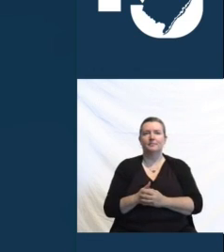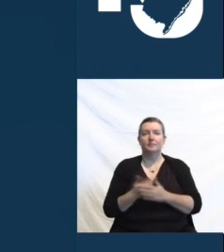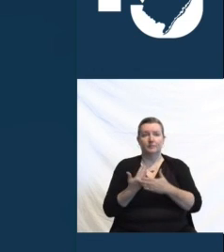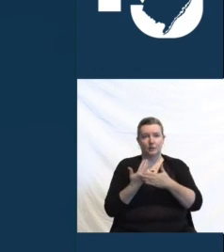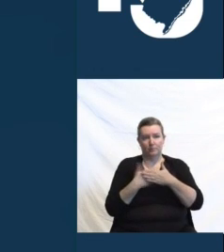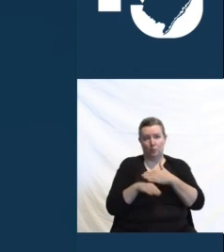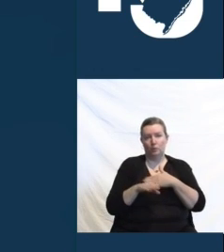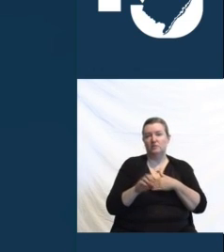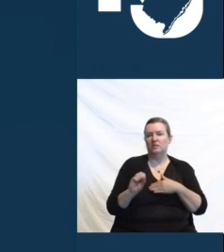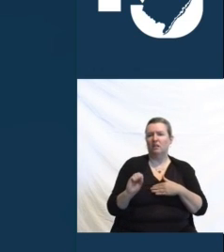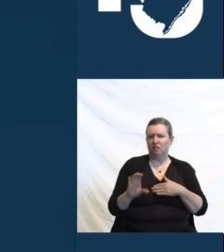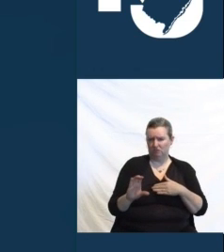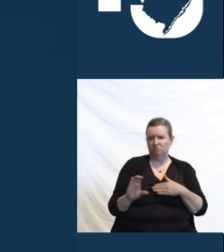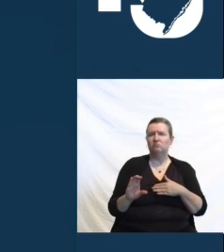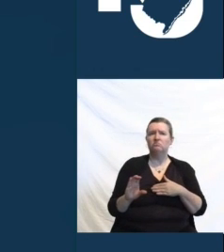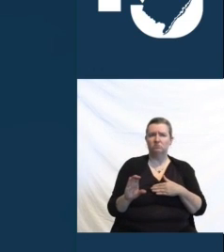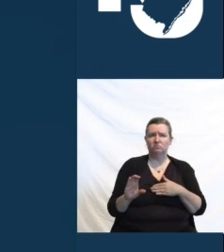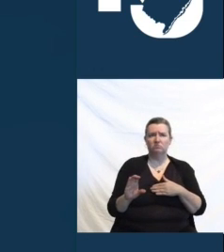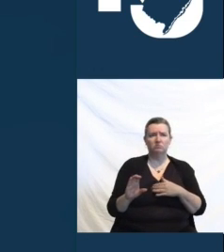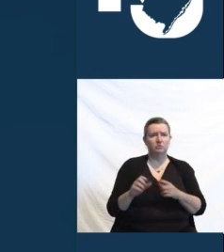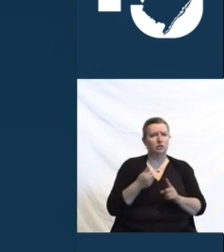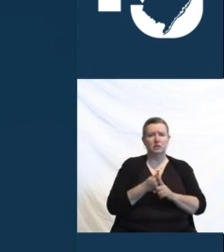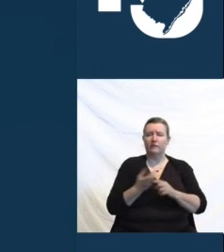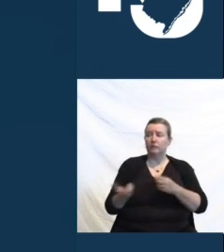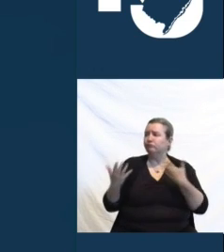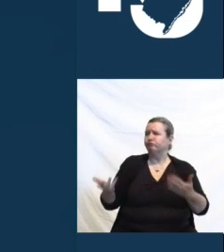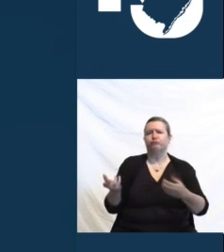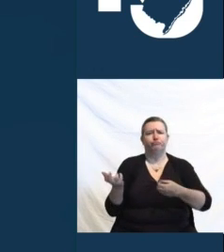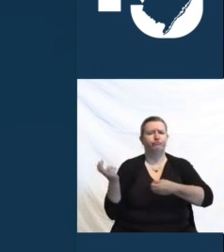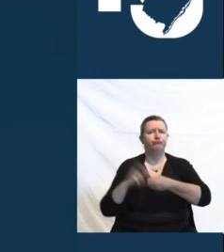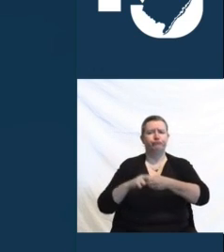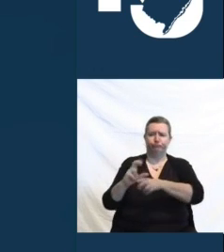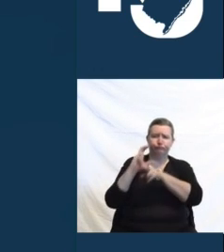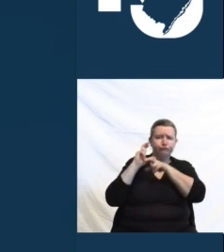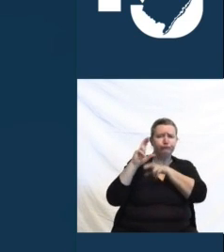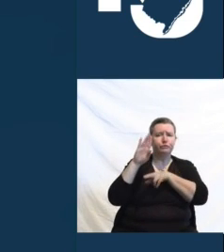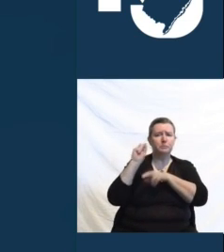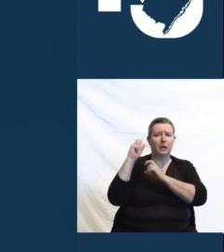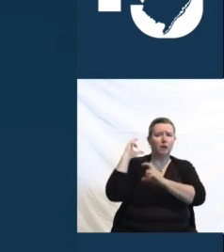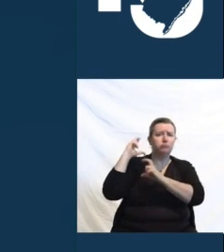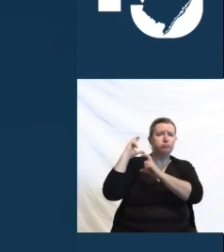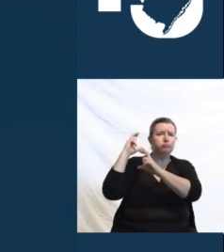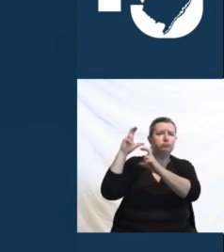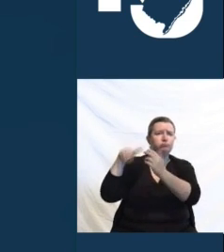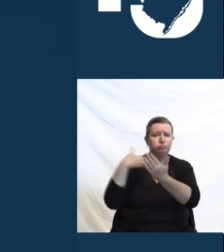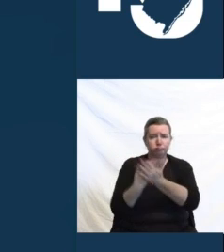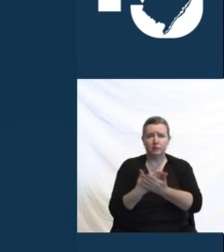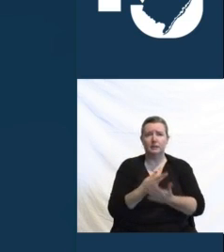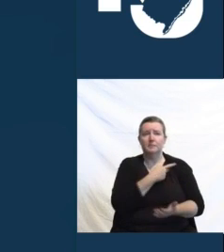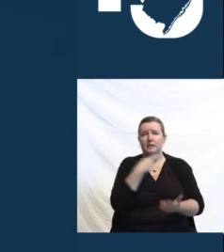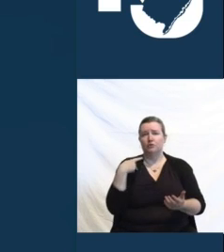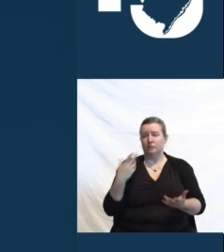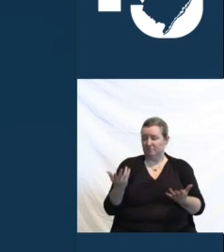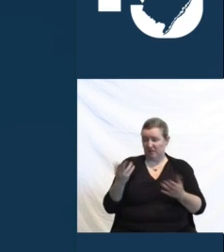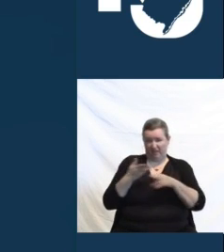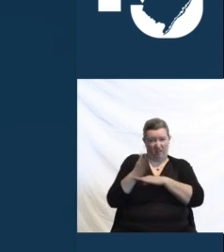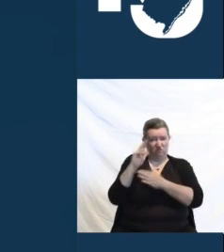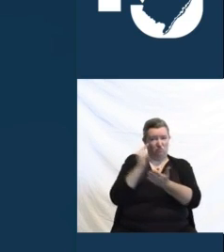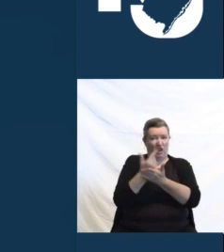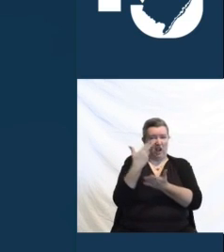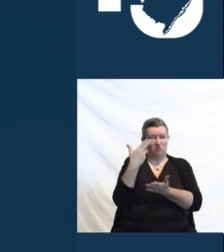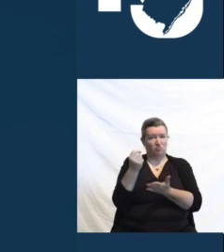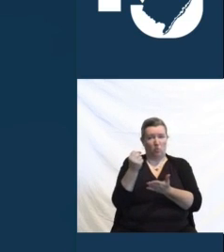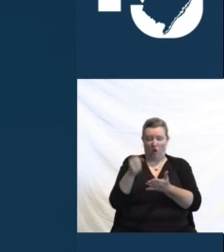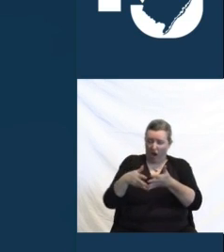boarded a Greyhound bus bound for Patterson after her high school graduation and never looked back. She spent